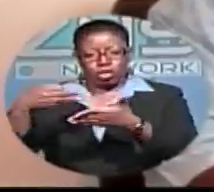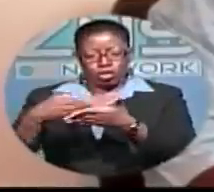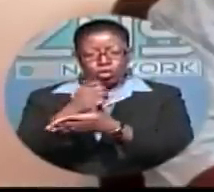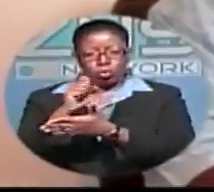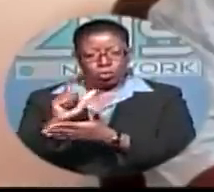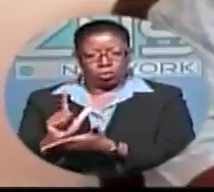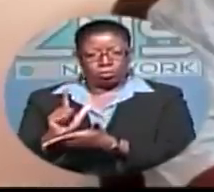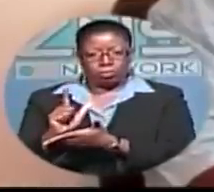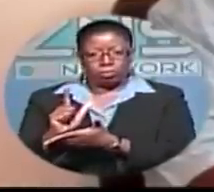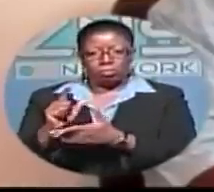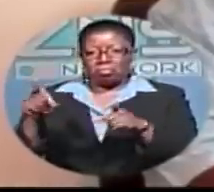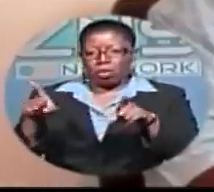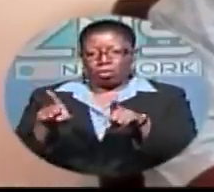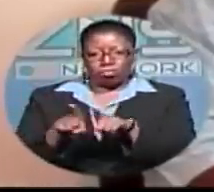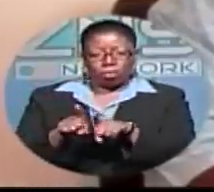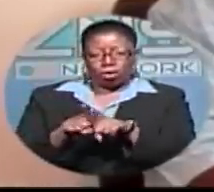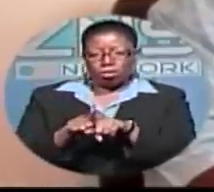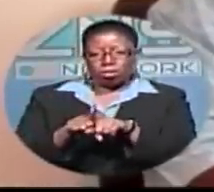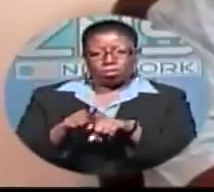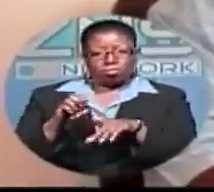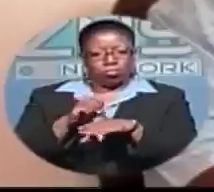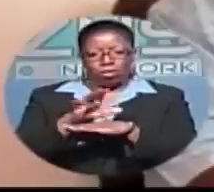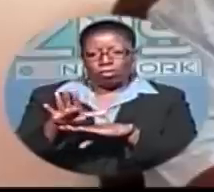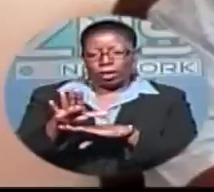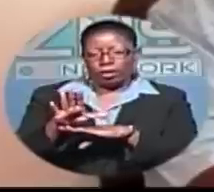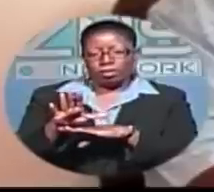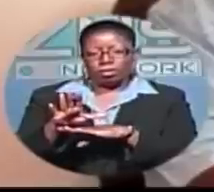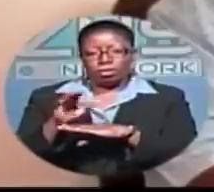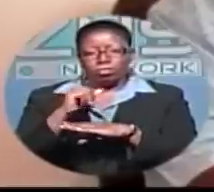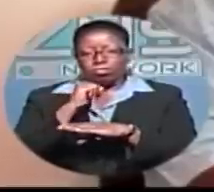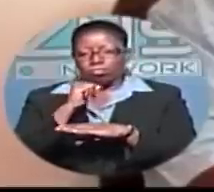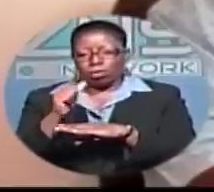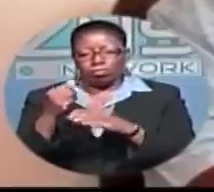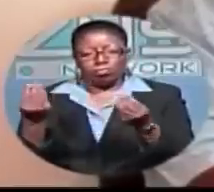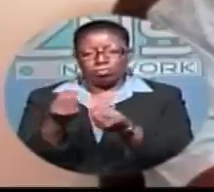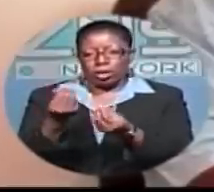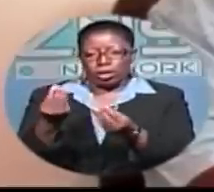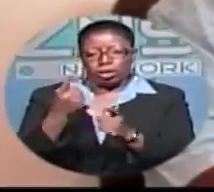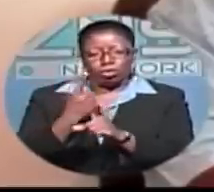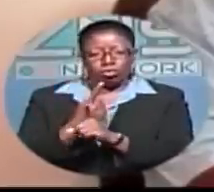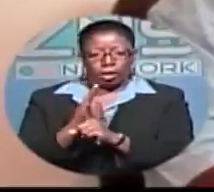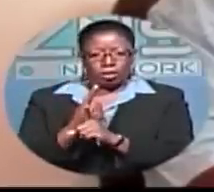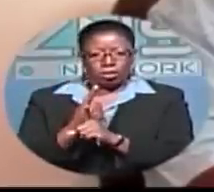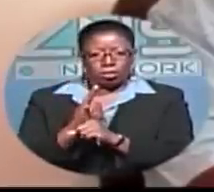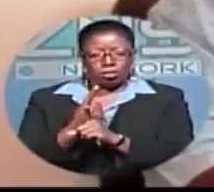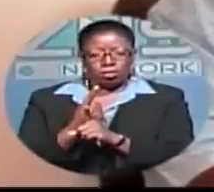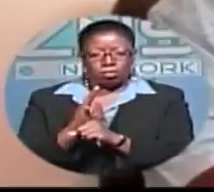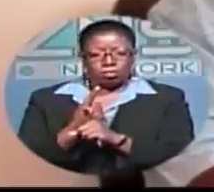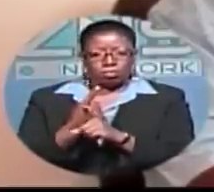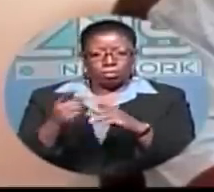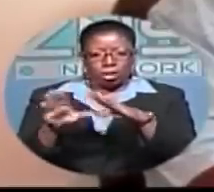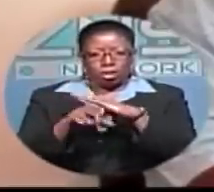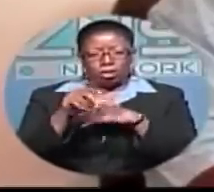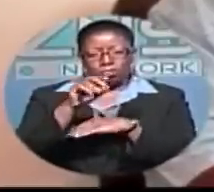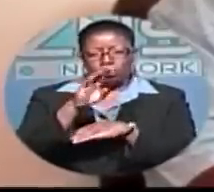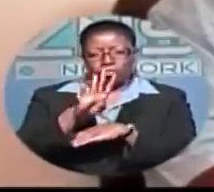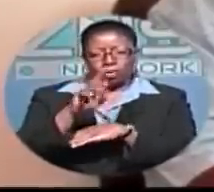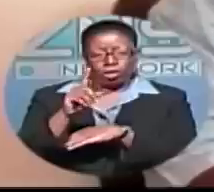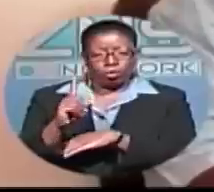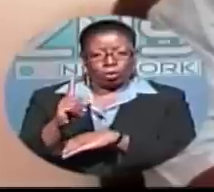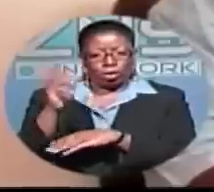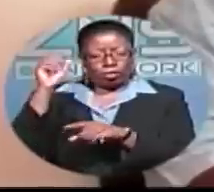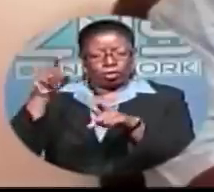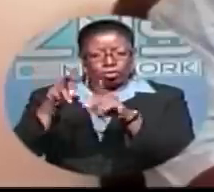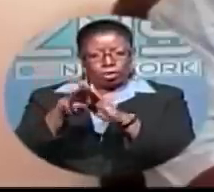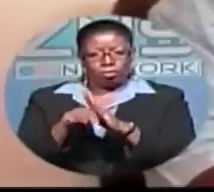also advised that it will not seek to exercise any rights afforded under Clause 41 of the agreement as a result of its